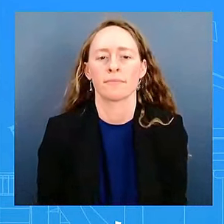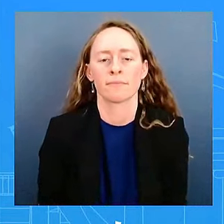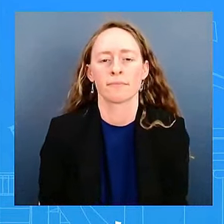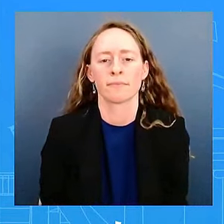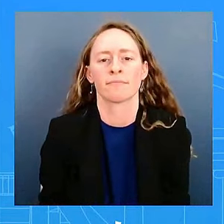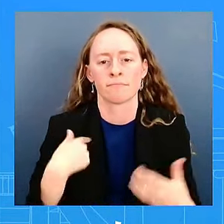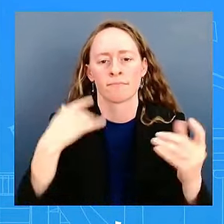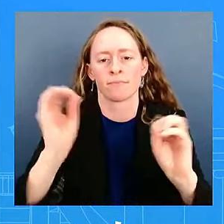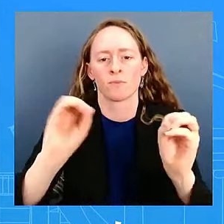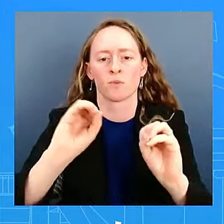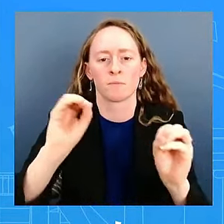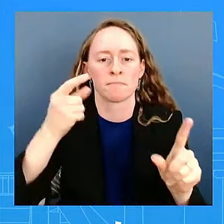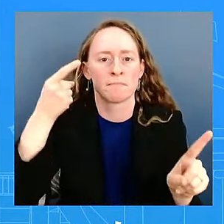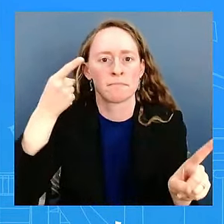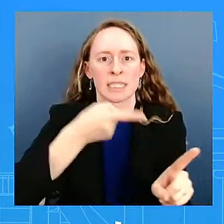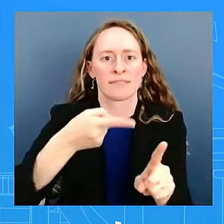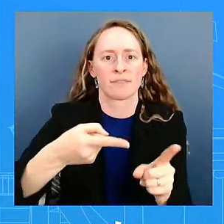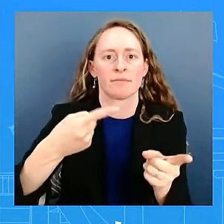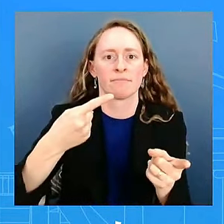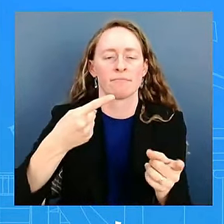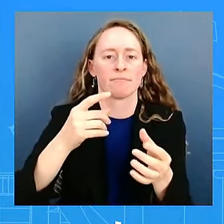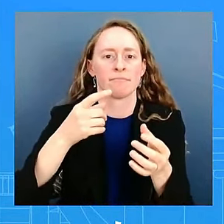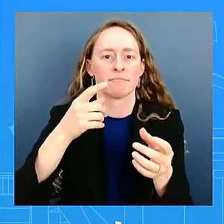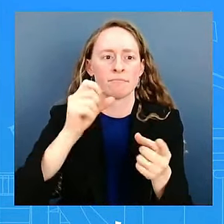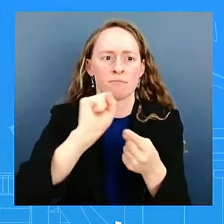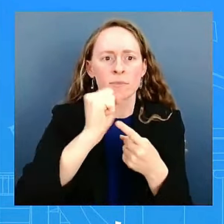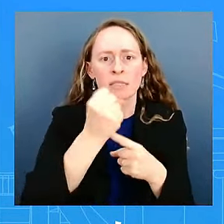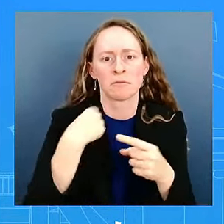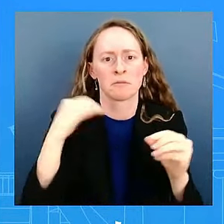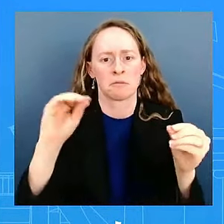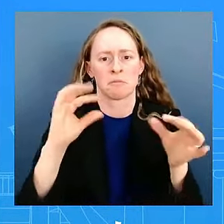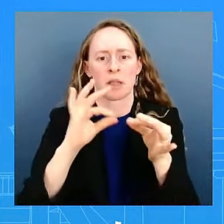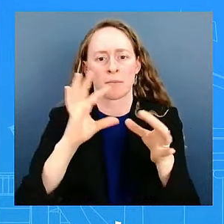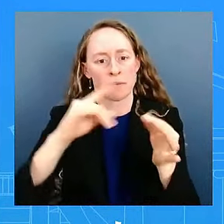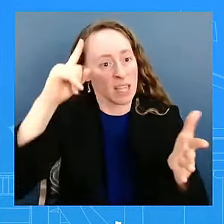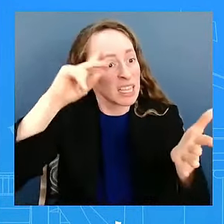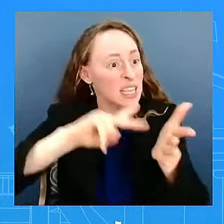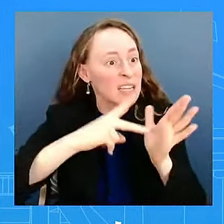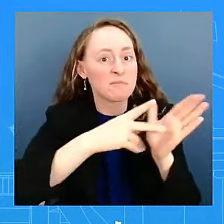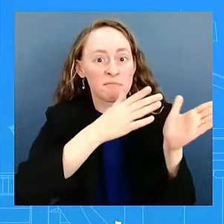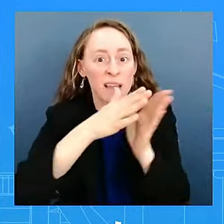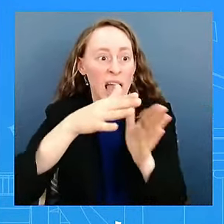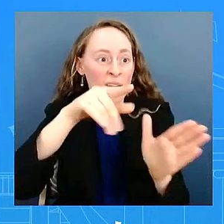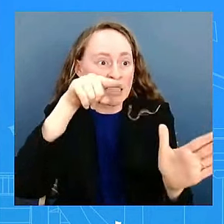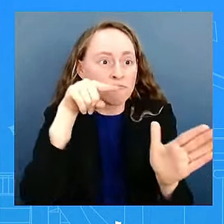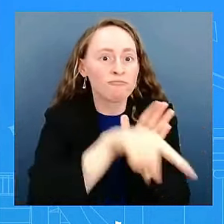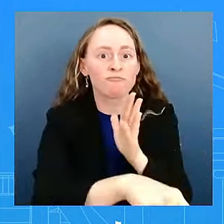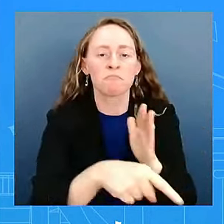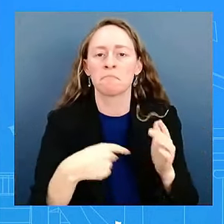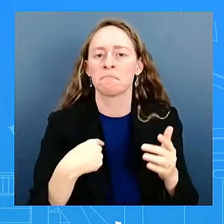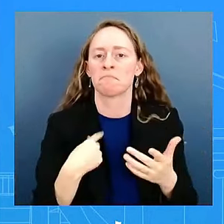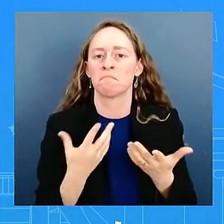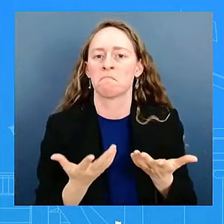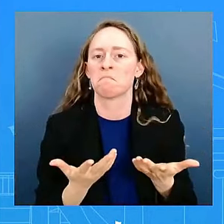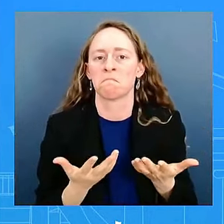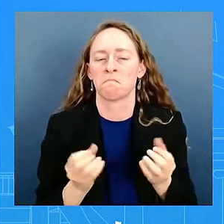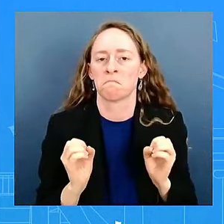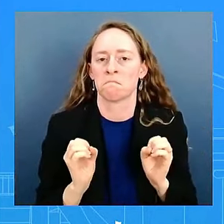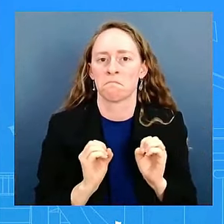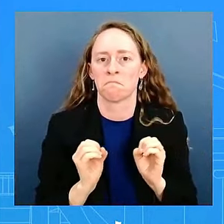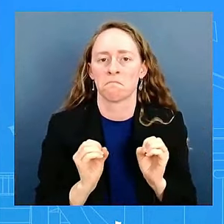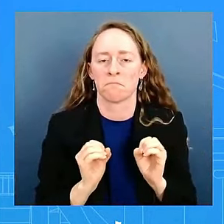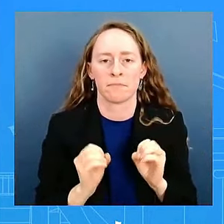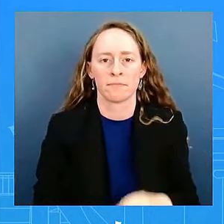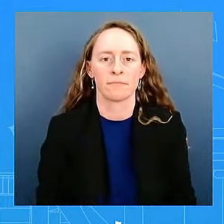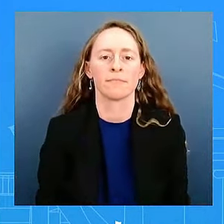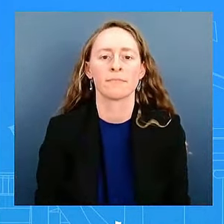discussion of it. But we obviously continue to not only recognize and honor the service that